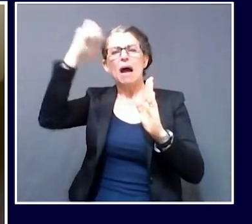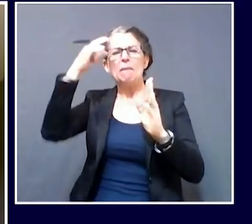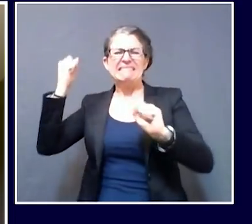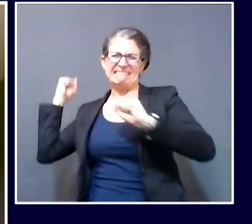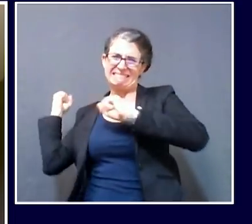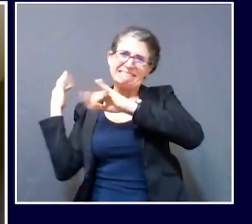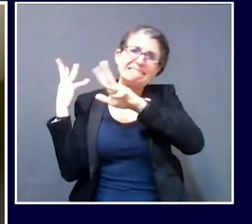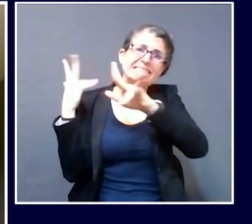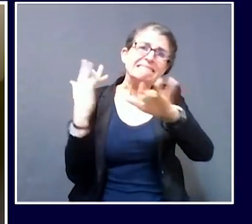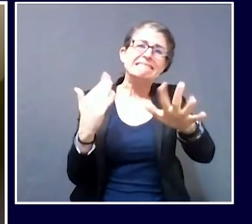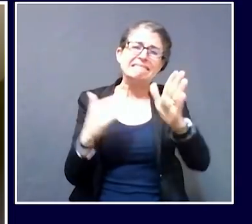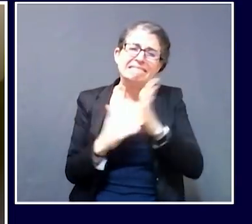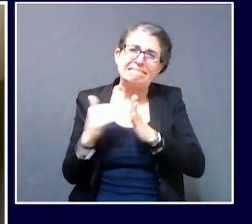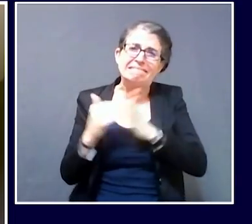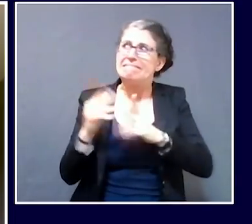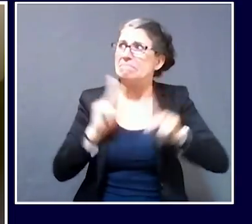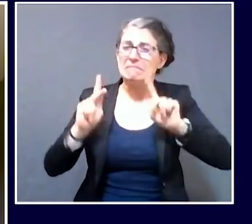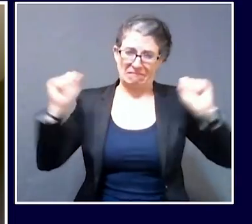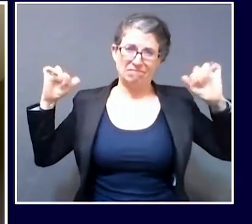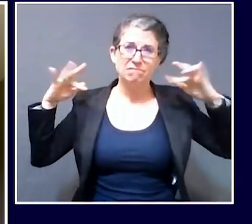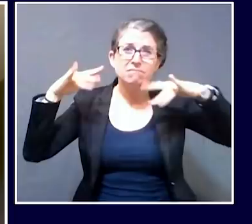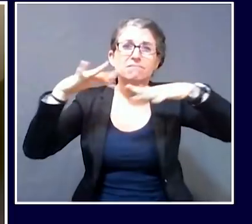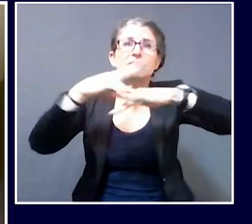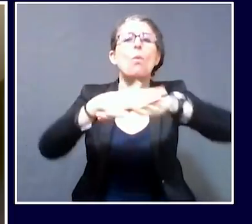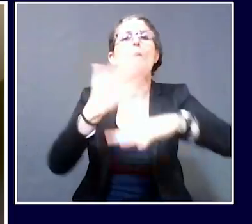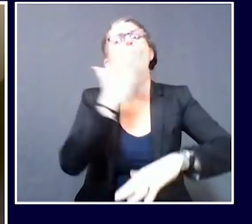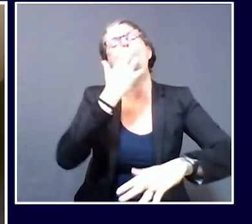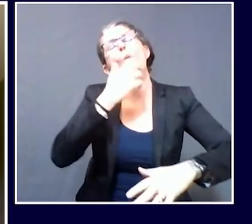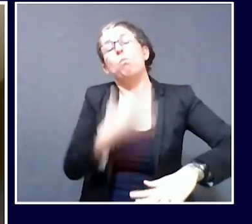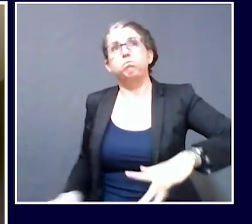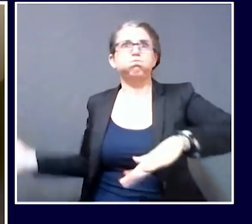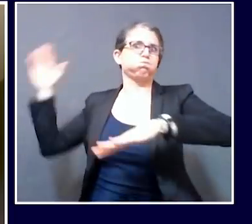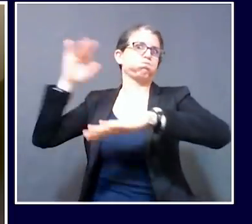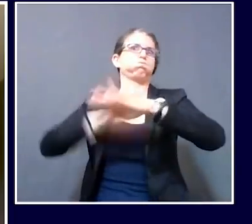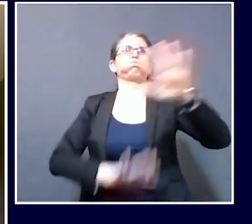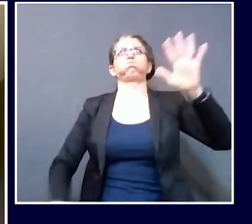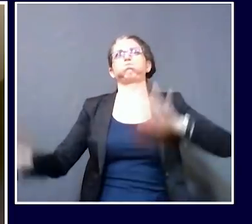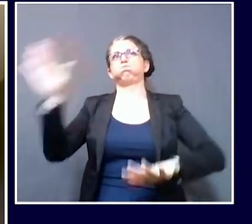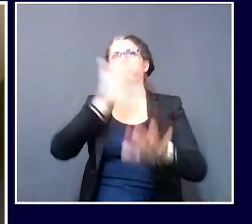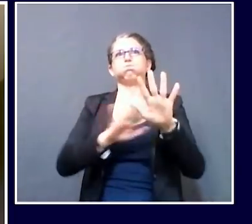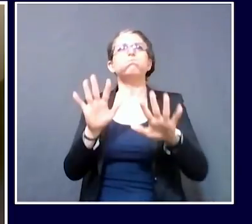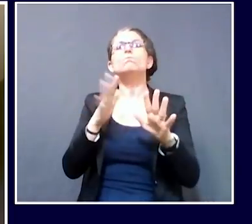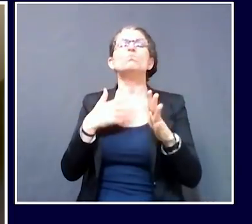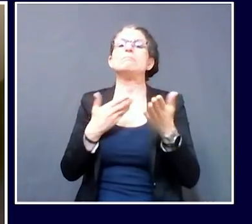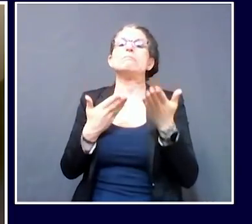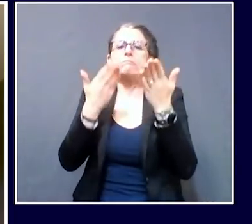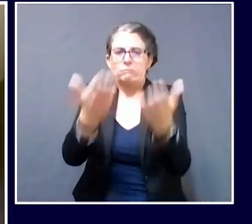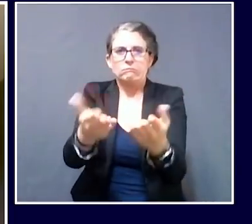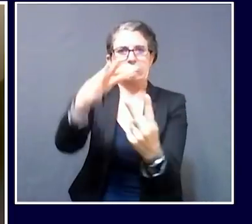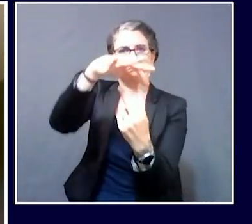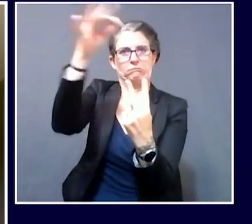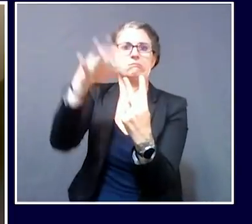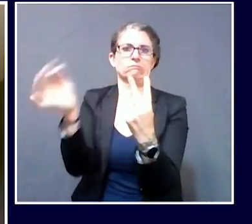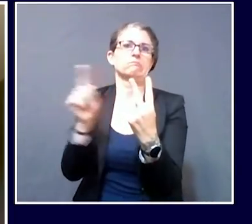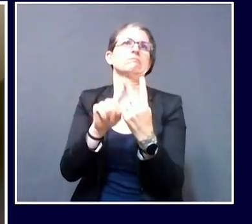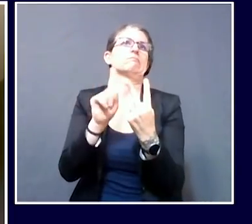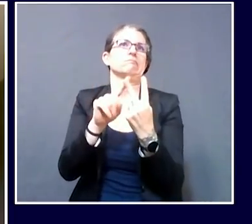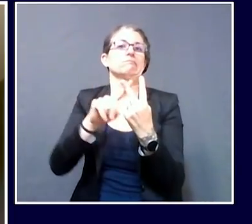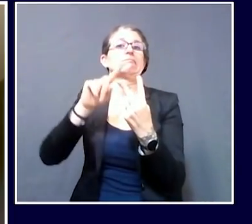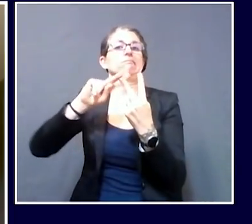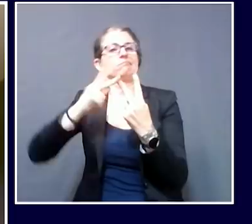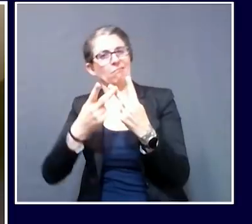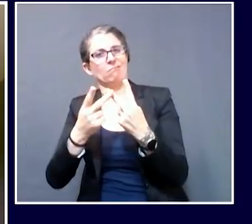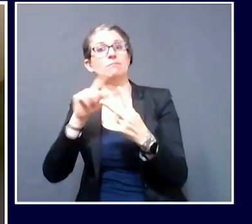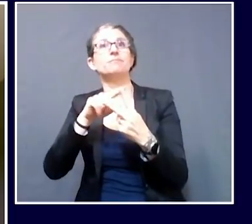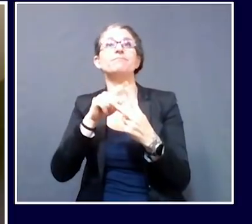giving people some options to what they felt most comfortable with either testing or quarantine to allow